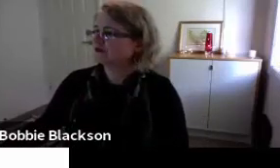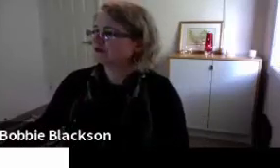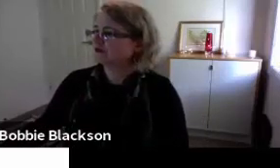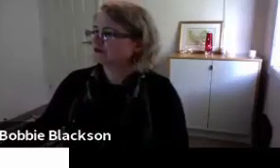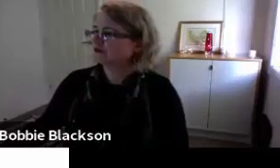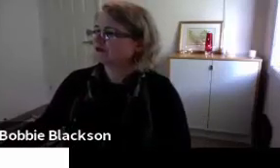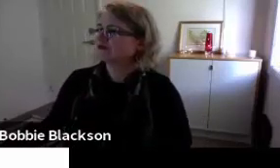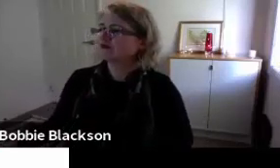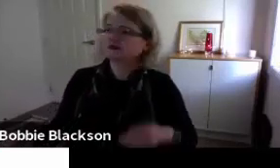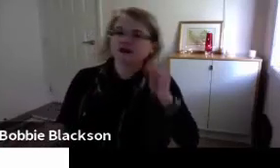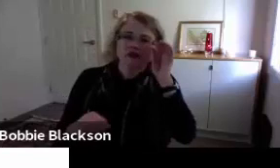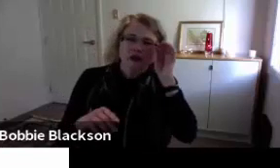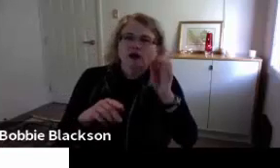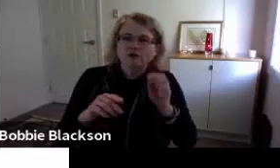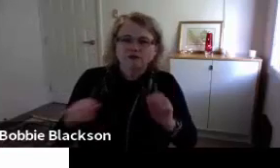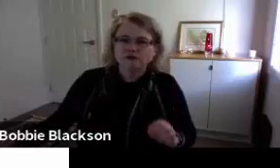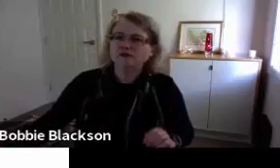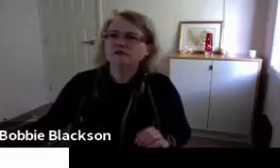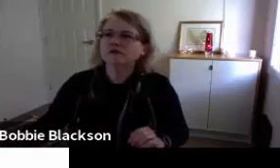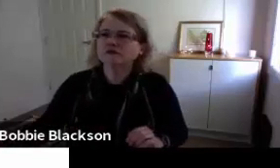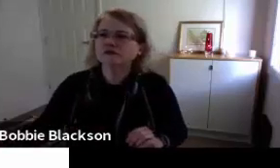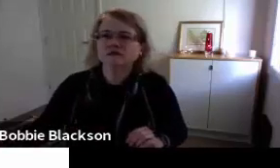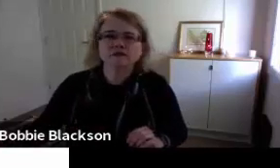Auslan signs, interpretive messages.